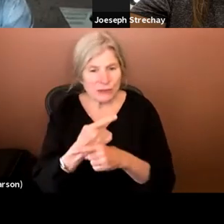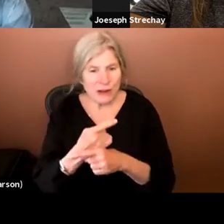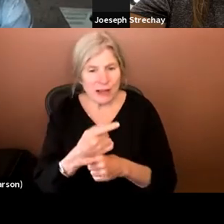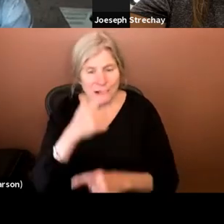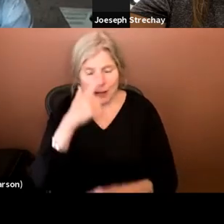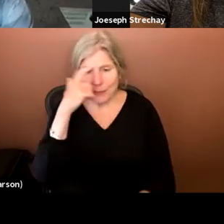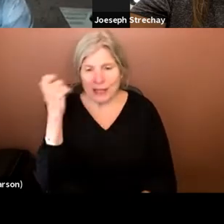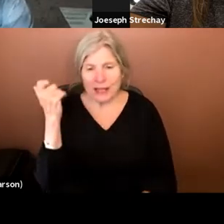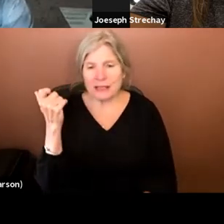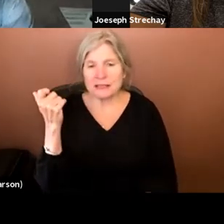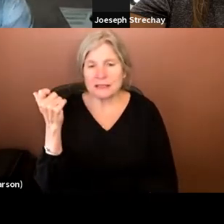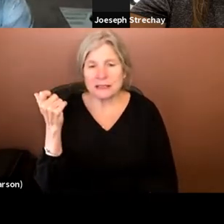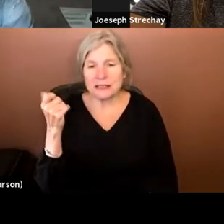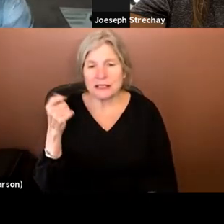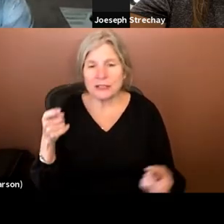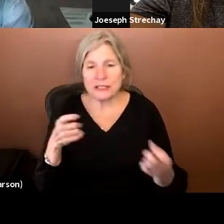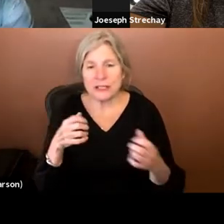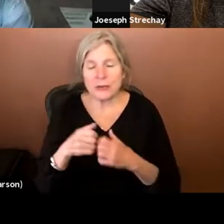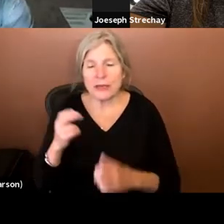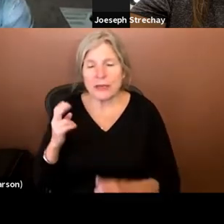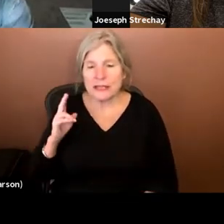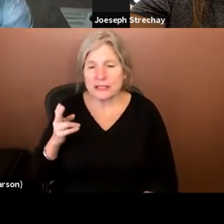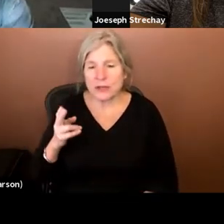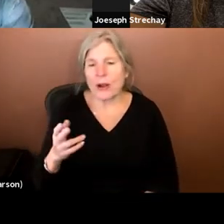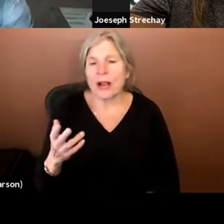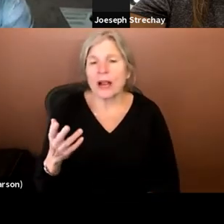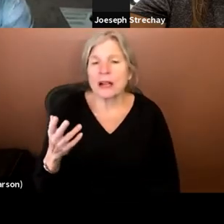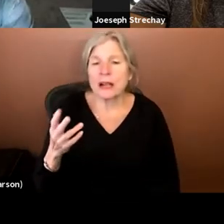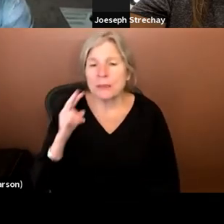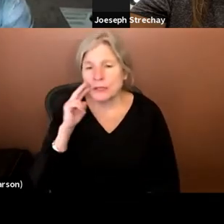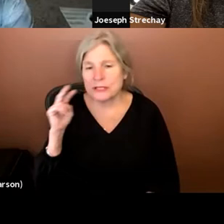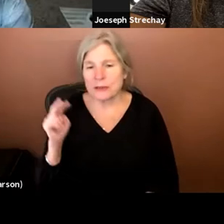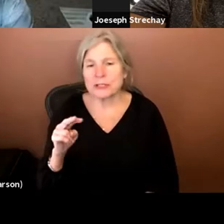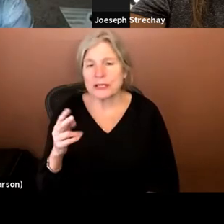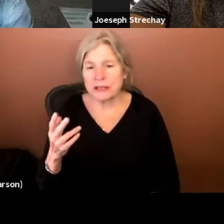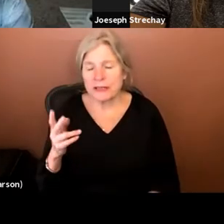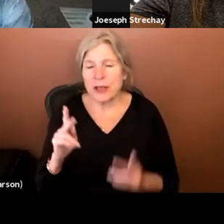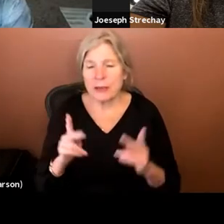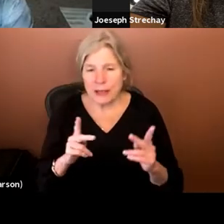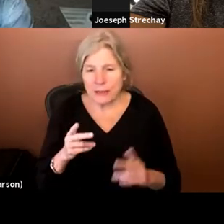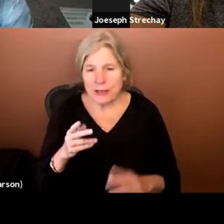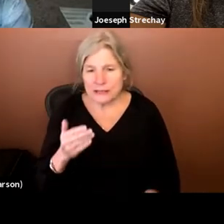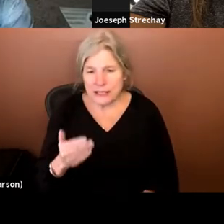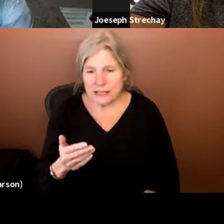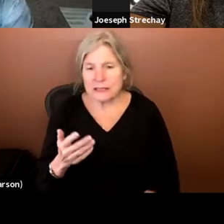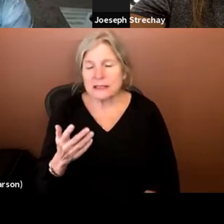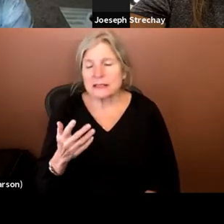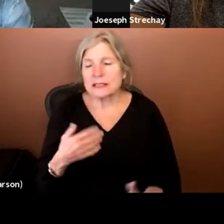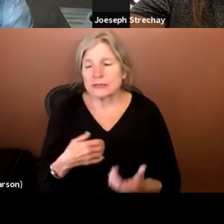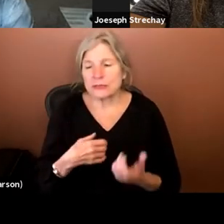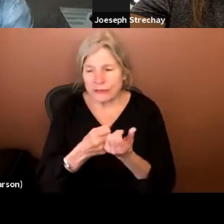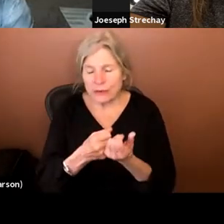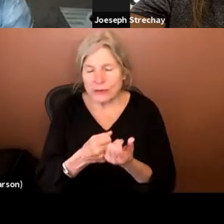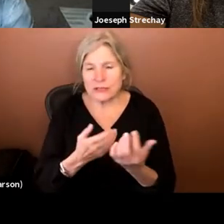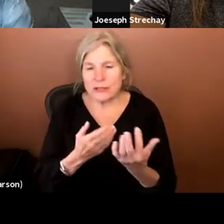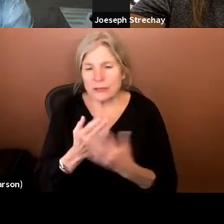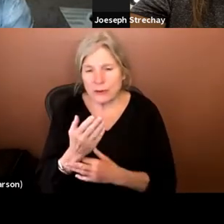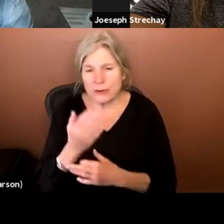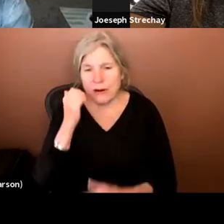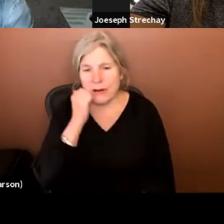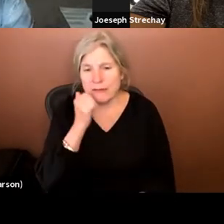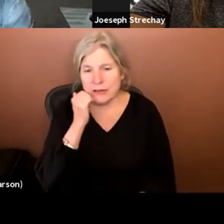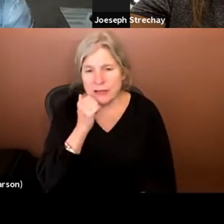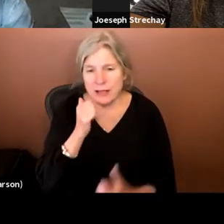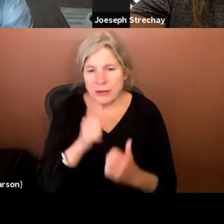Because you're dealing with the historic, uh, perception, you know, that people exist, it's reinforced through our everyday